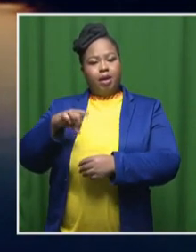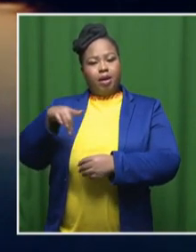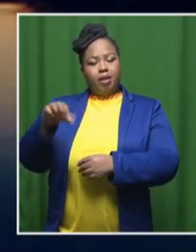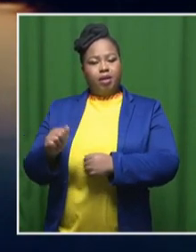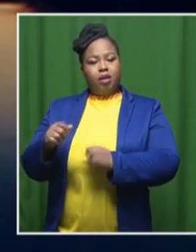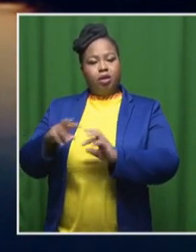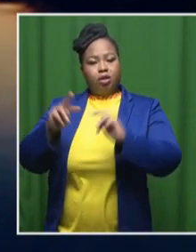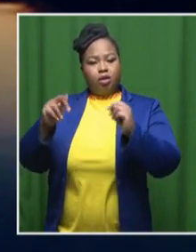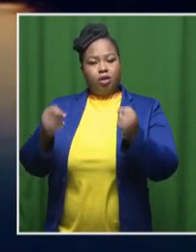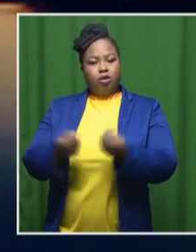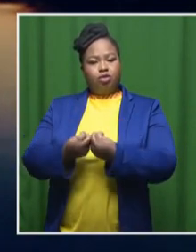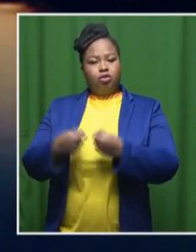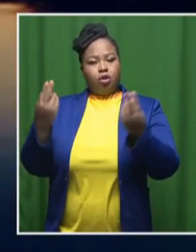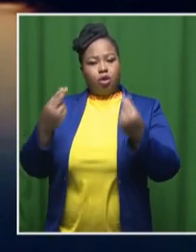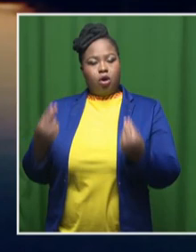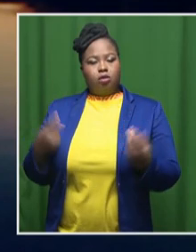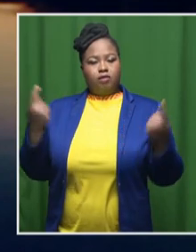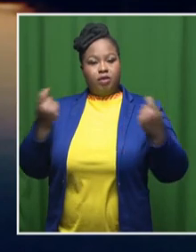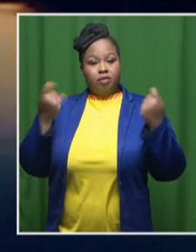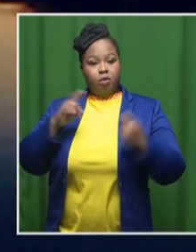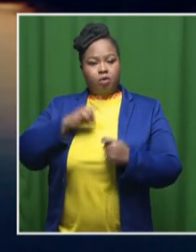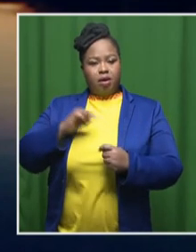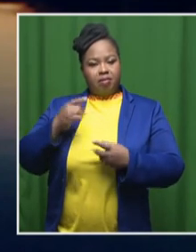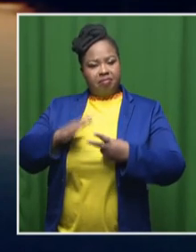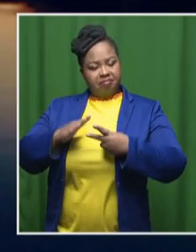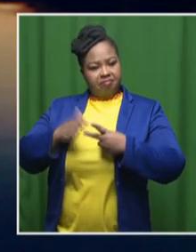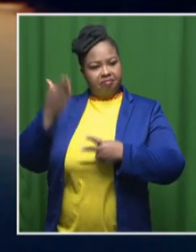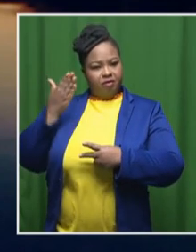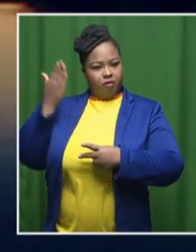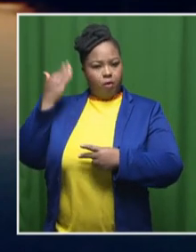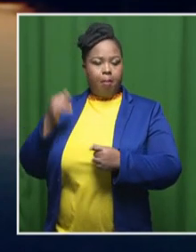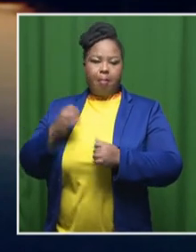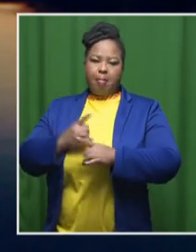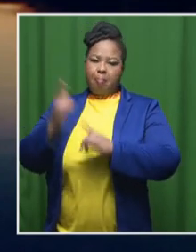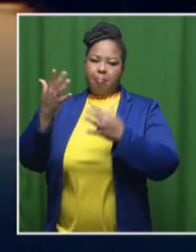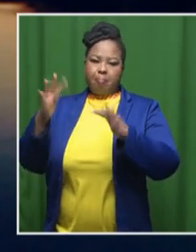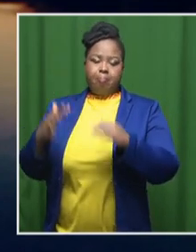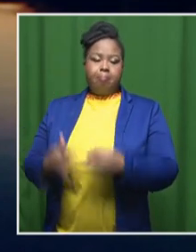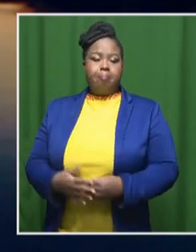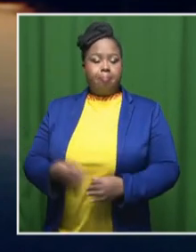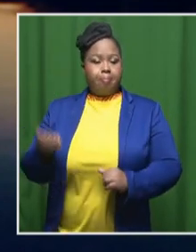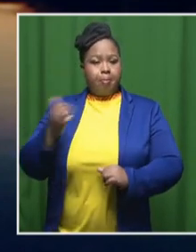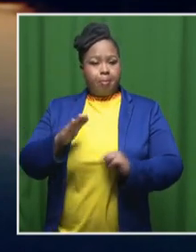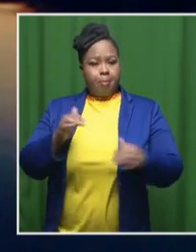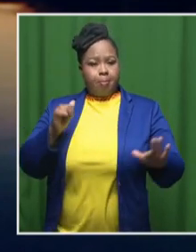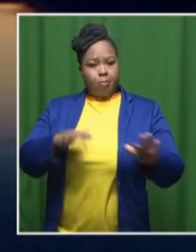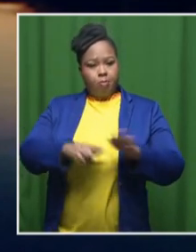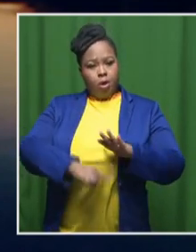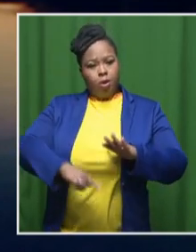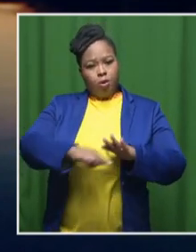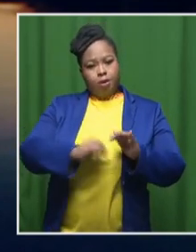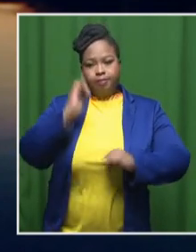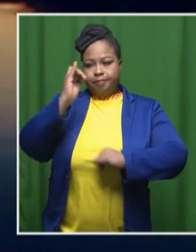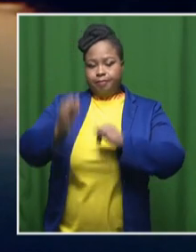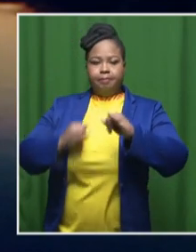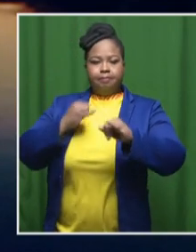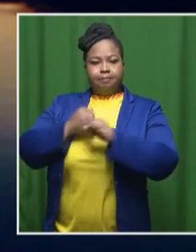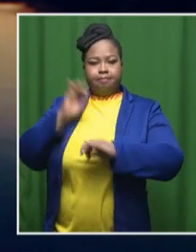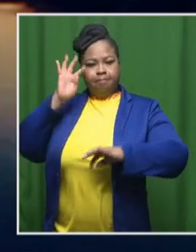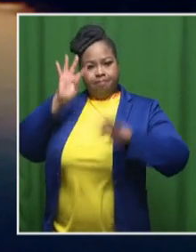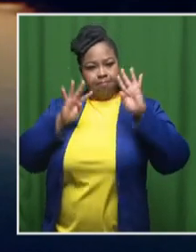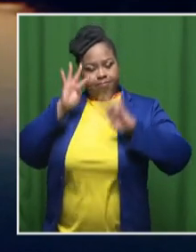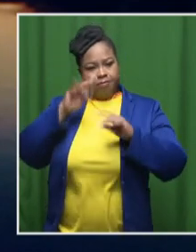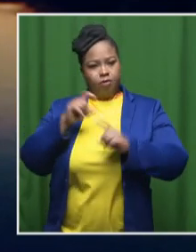Arts Festival following the success of the first event. The Film Expo showcases both local and international creativity